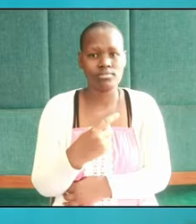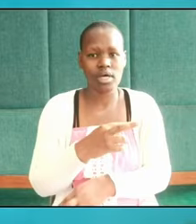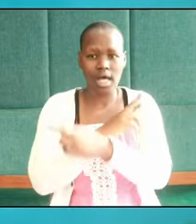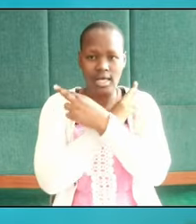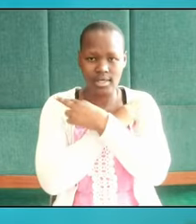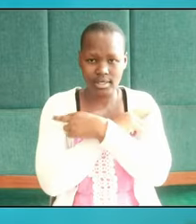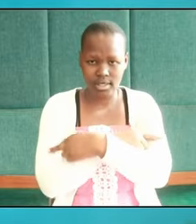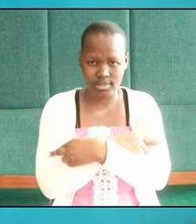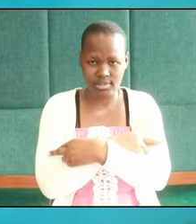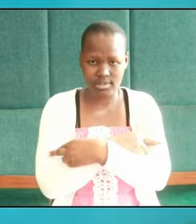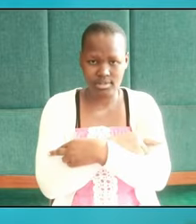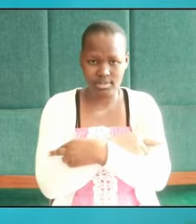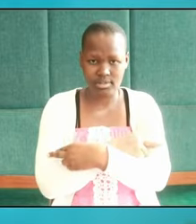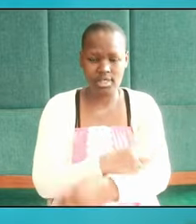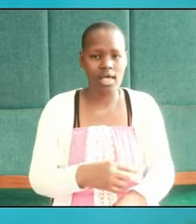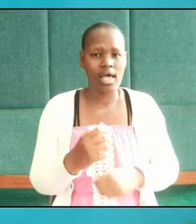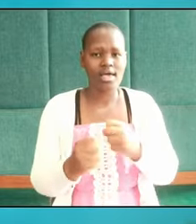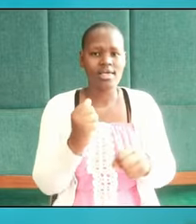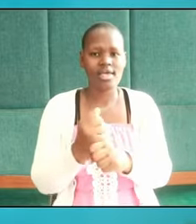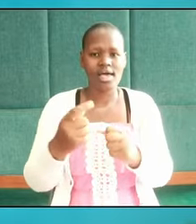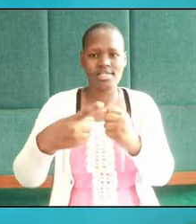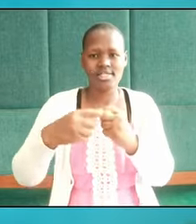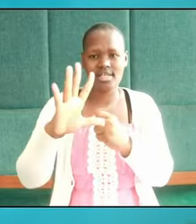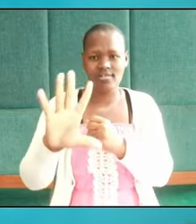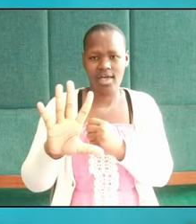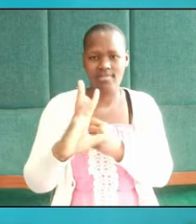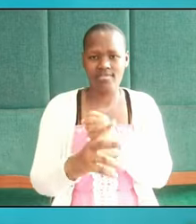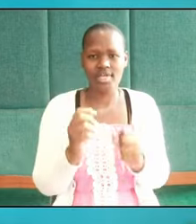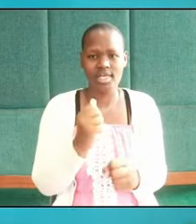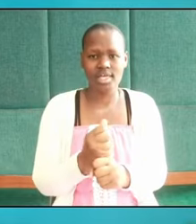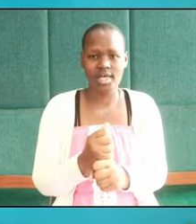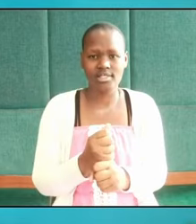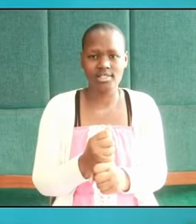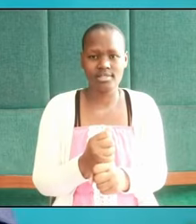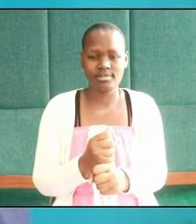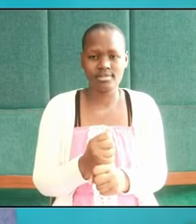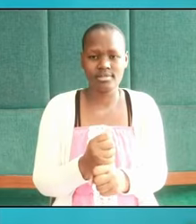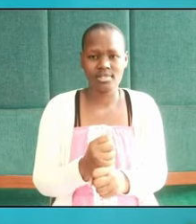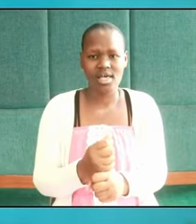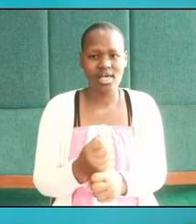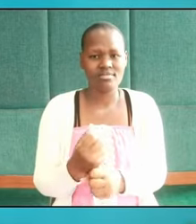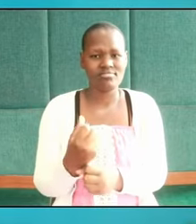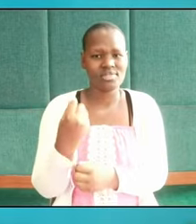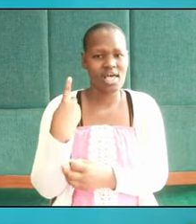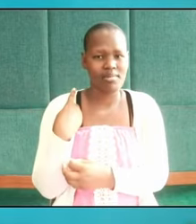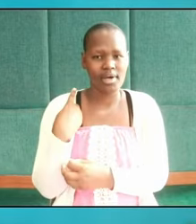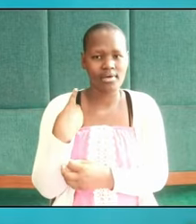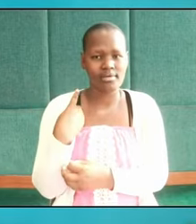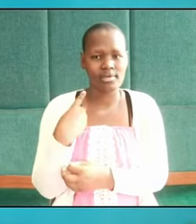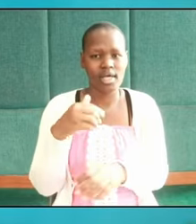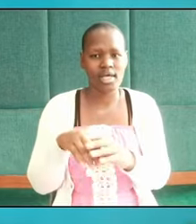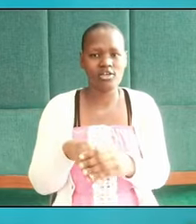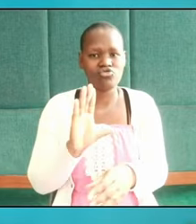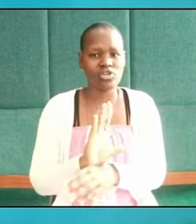65 years old, who are quite a number in our